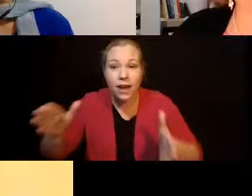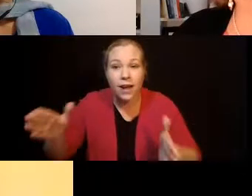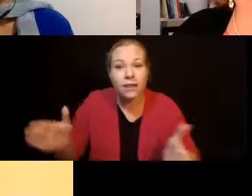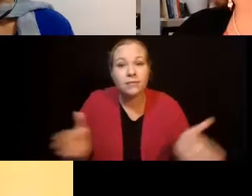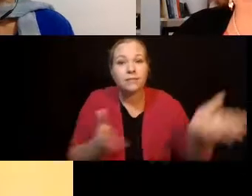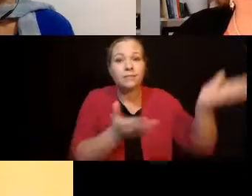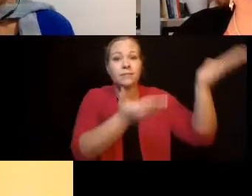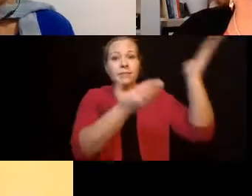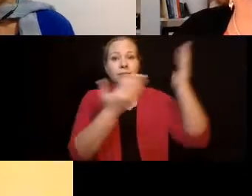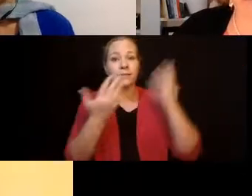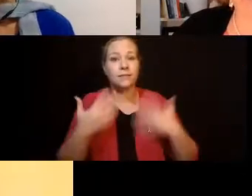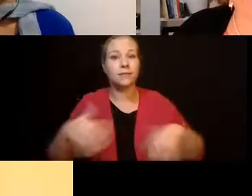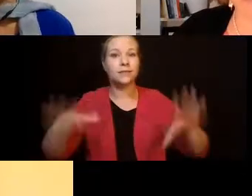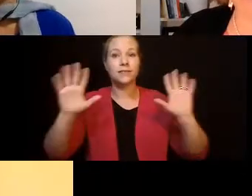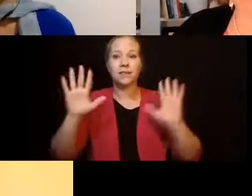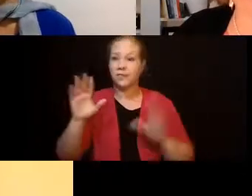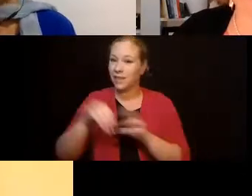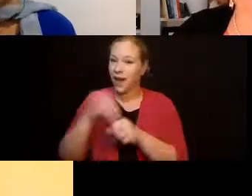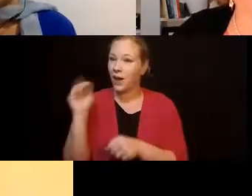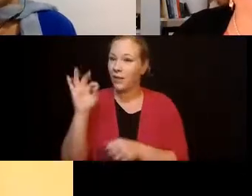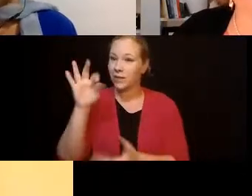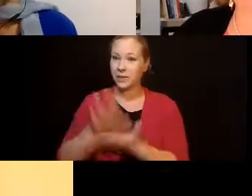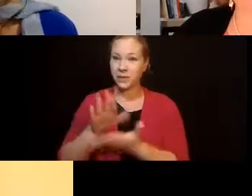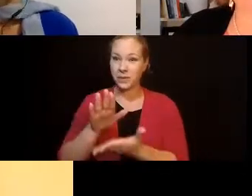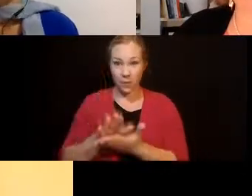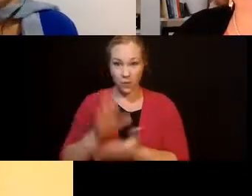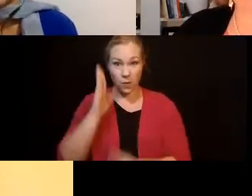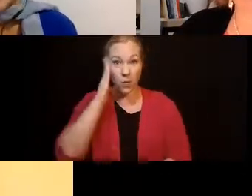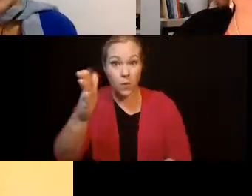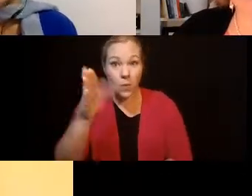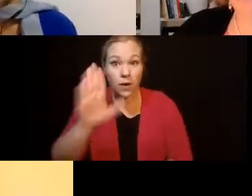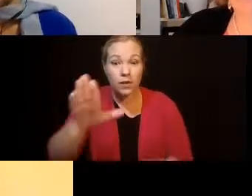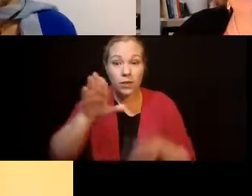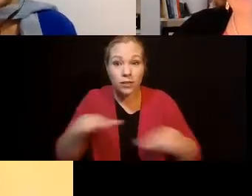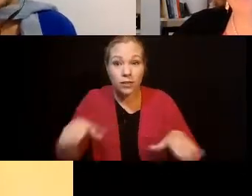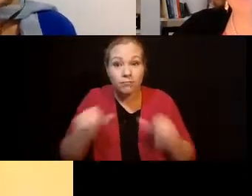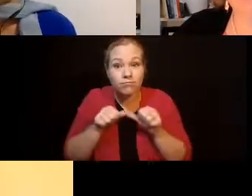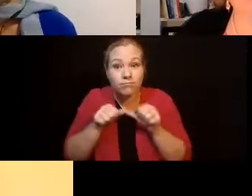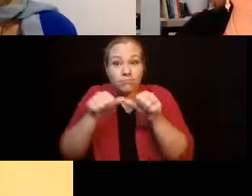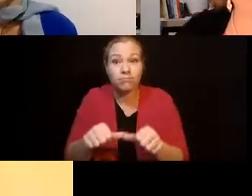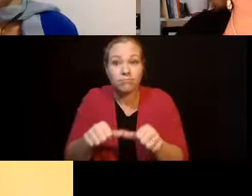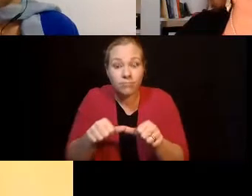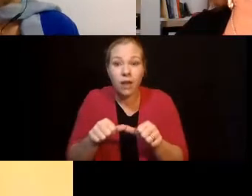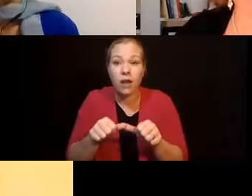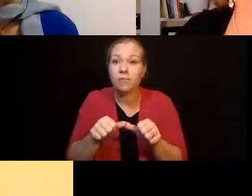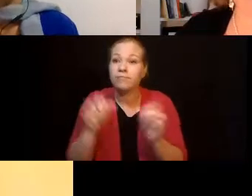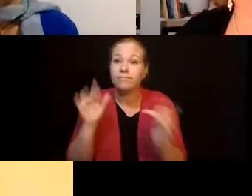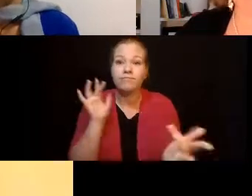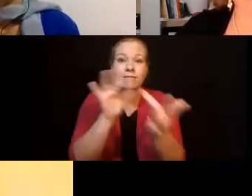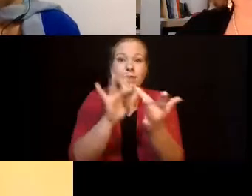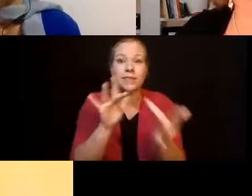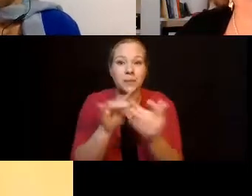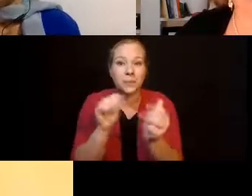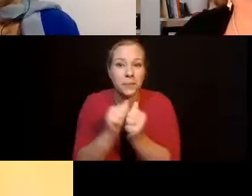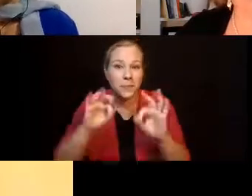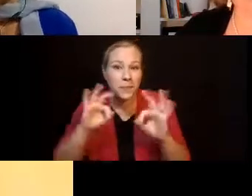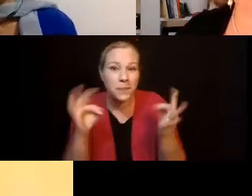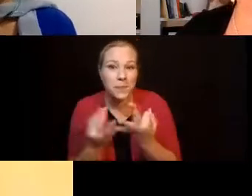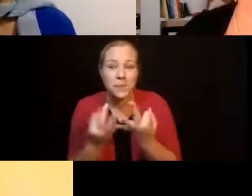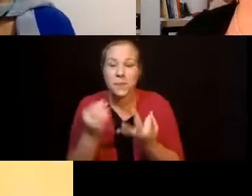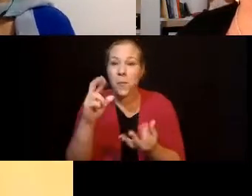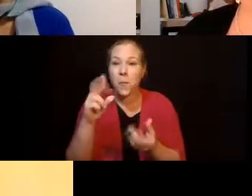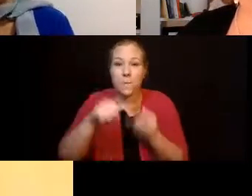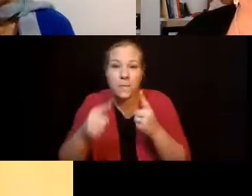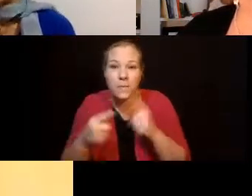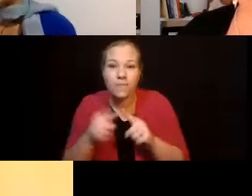with extended family and other family members, right? How are they going to, what is that transportation going to look